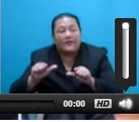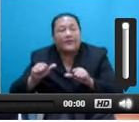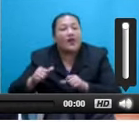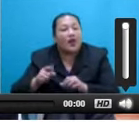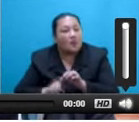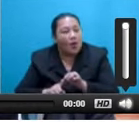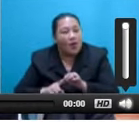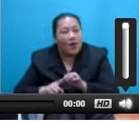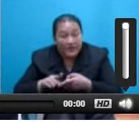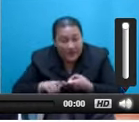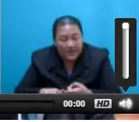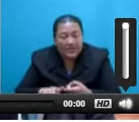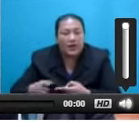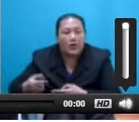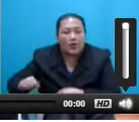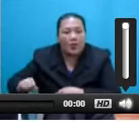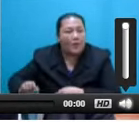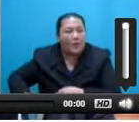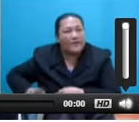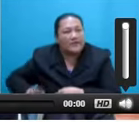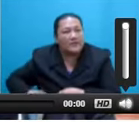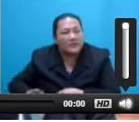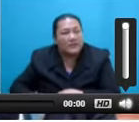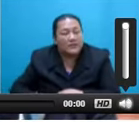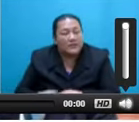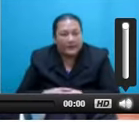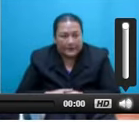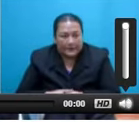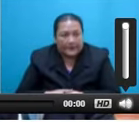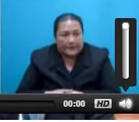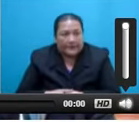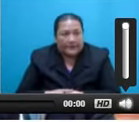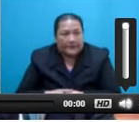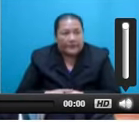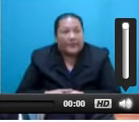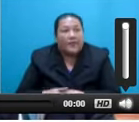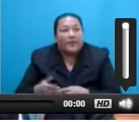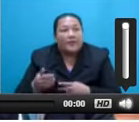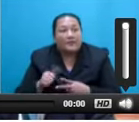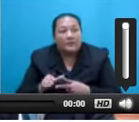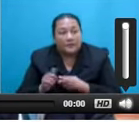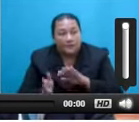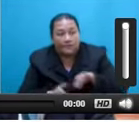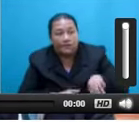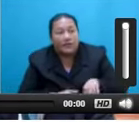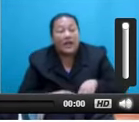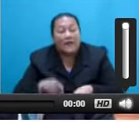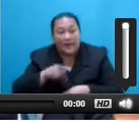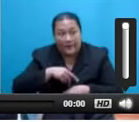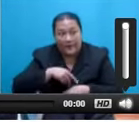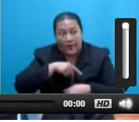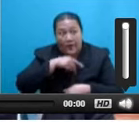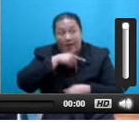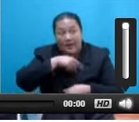Speaker, sir, I intend to speak on the cover industry given the importance of the industry to my province of Kandawa and several